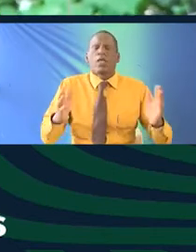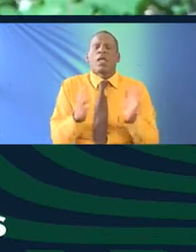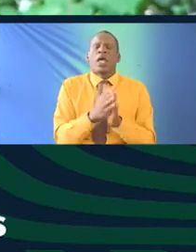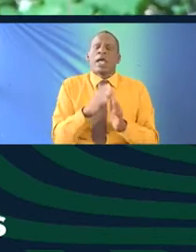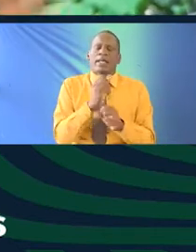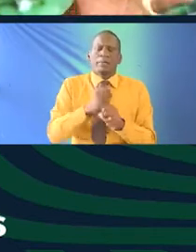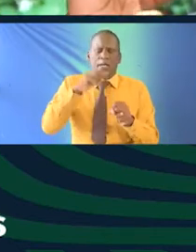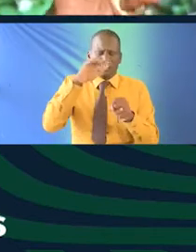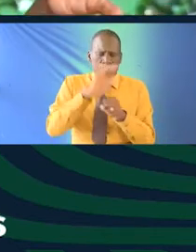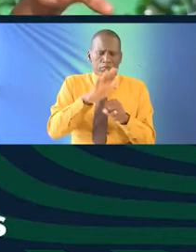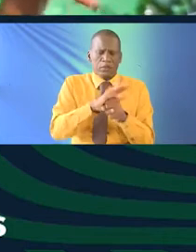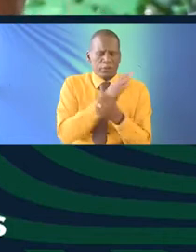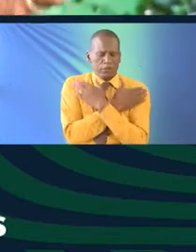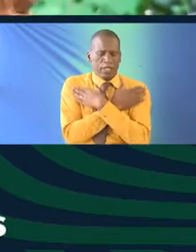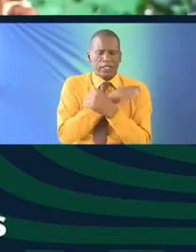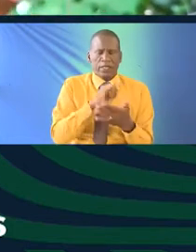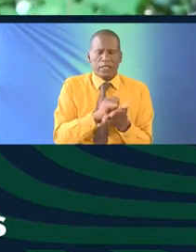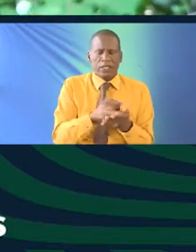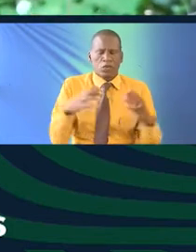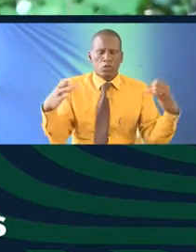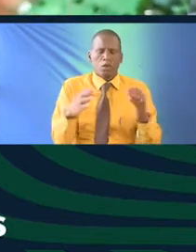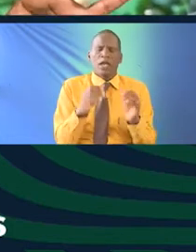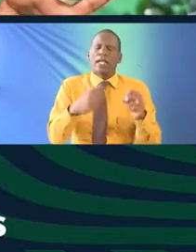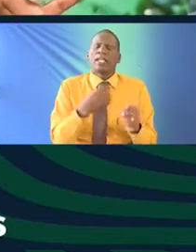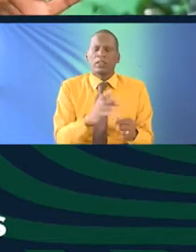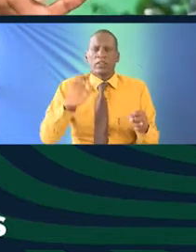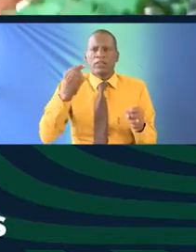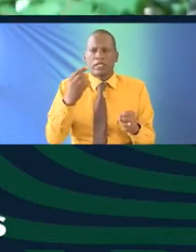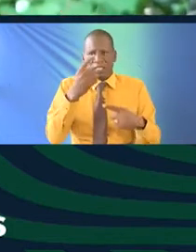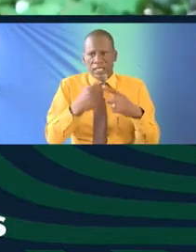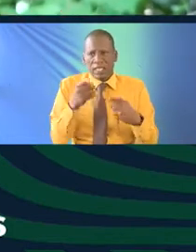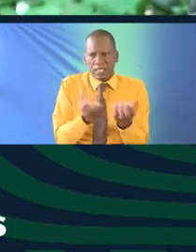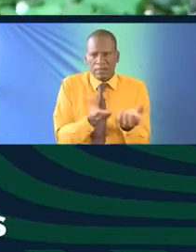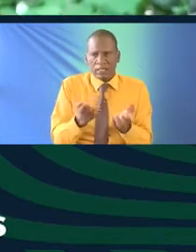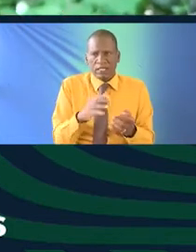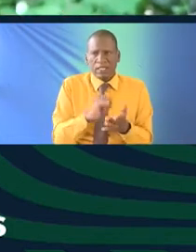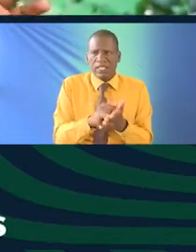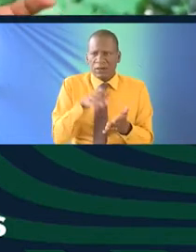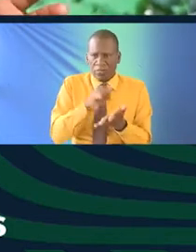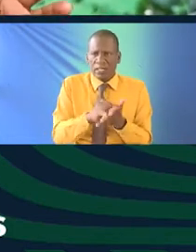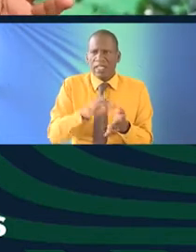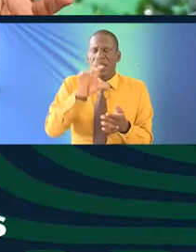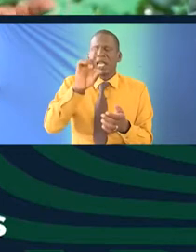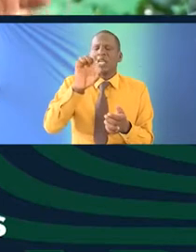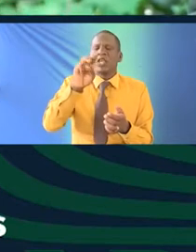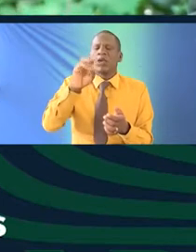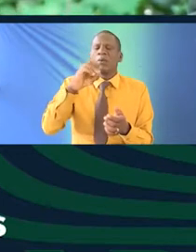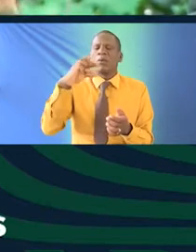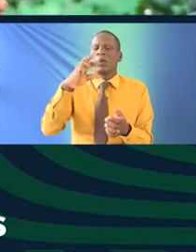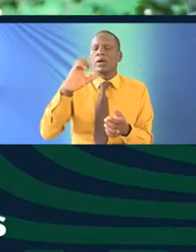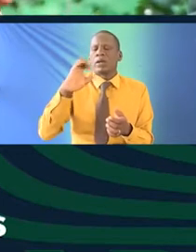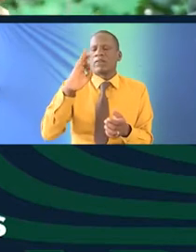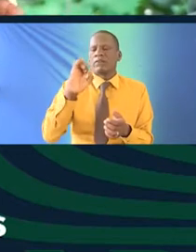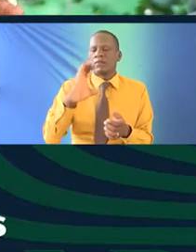and I made a lot of friends in that age bracket and I can tell you the first year when my business shot up it was that demographic and of